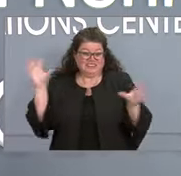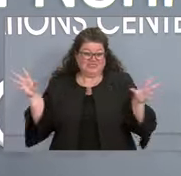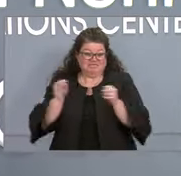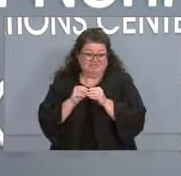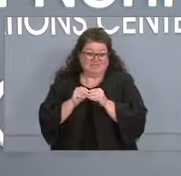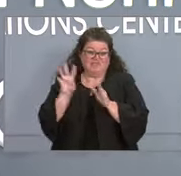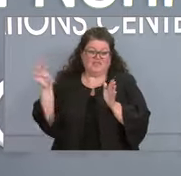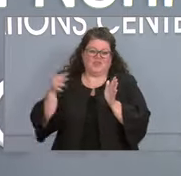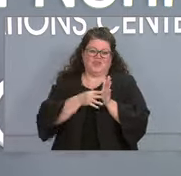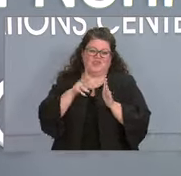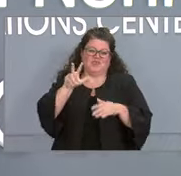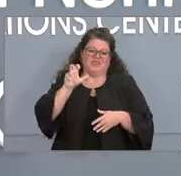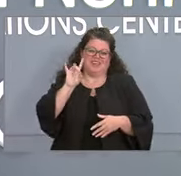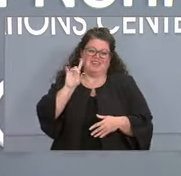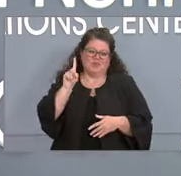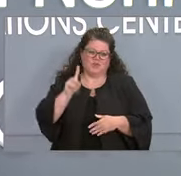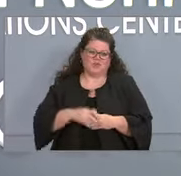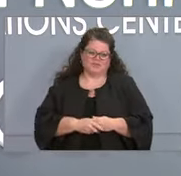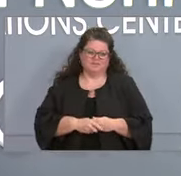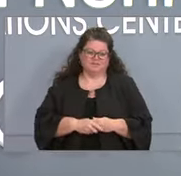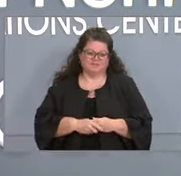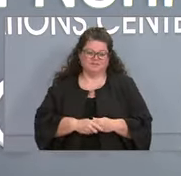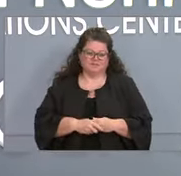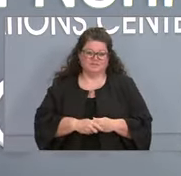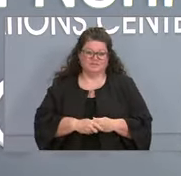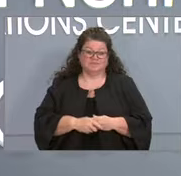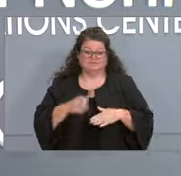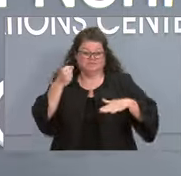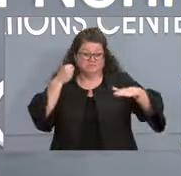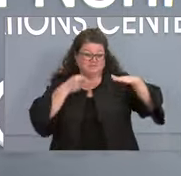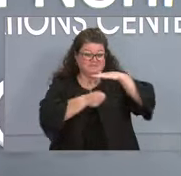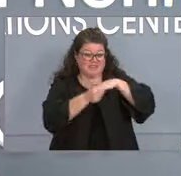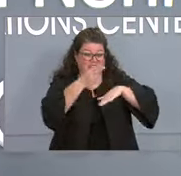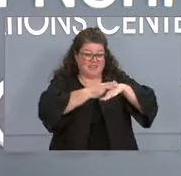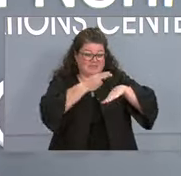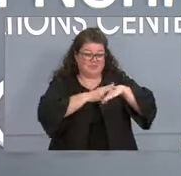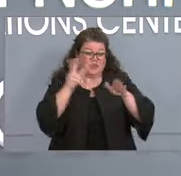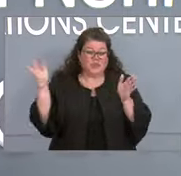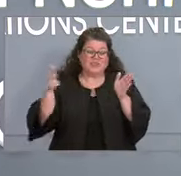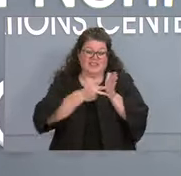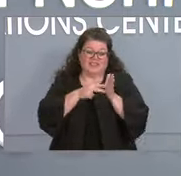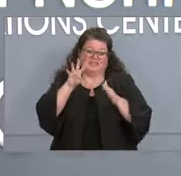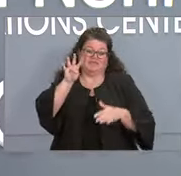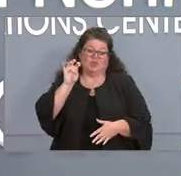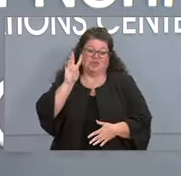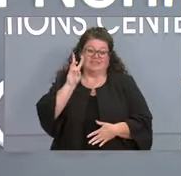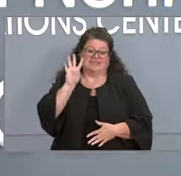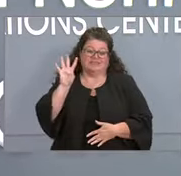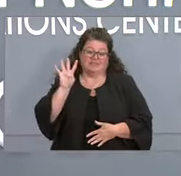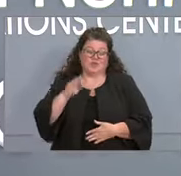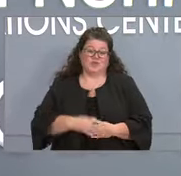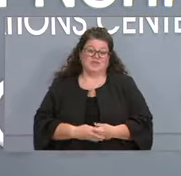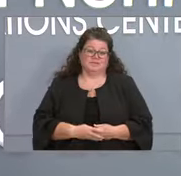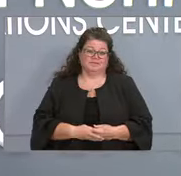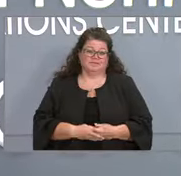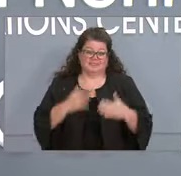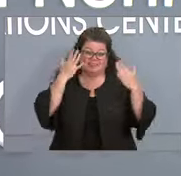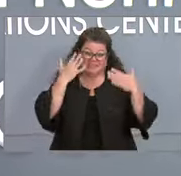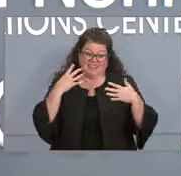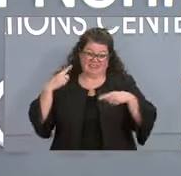yesterday, 3,464 people in the hospital and sadly 15